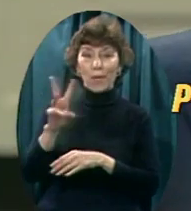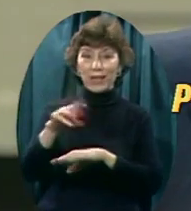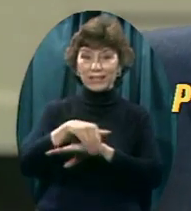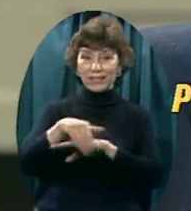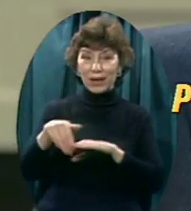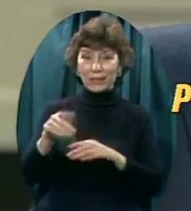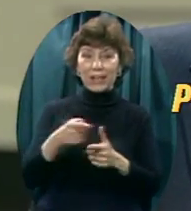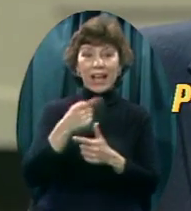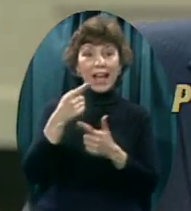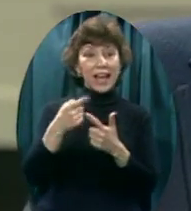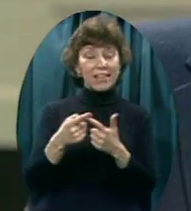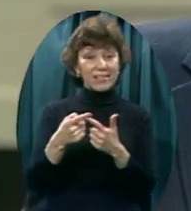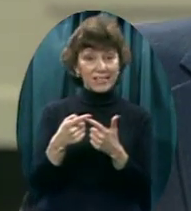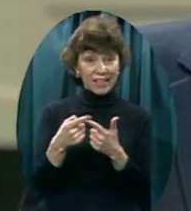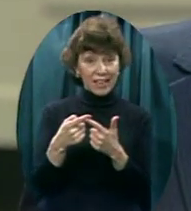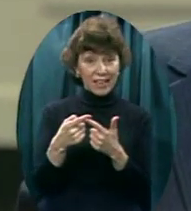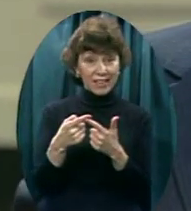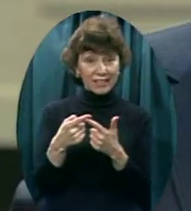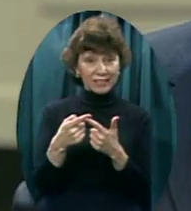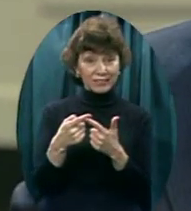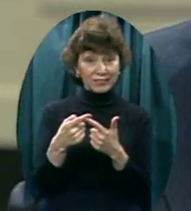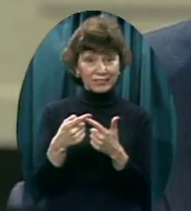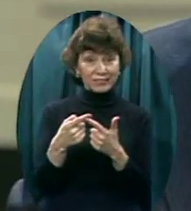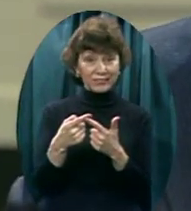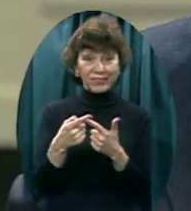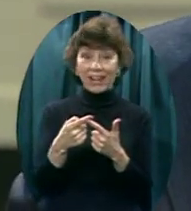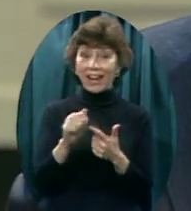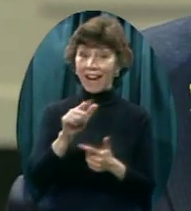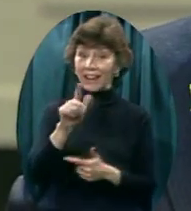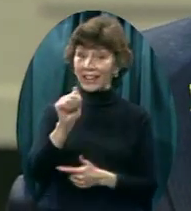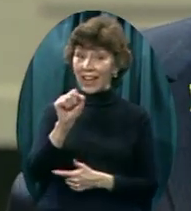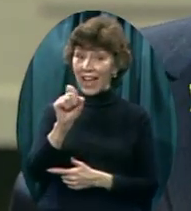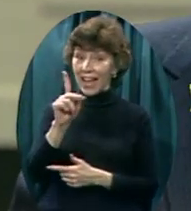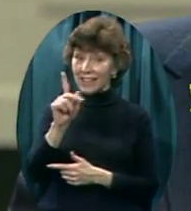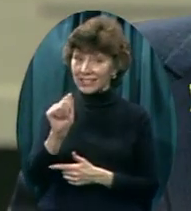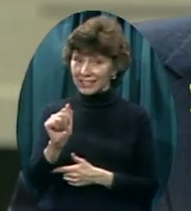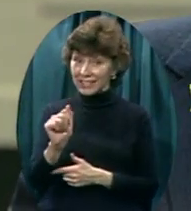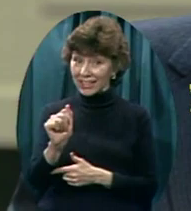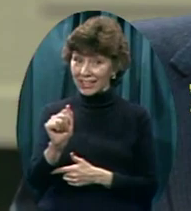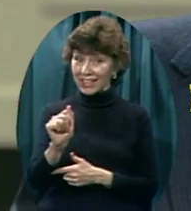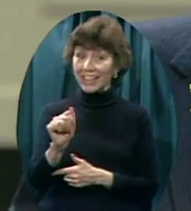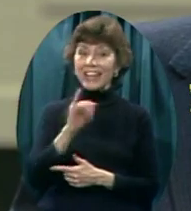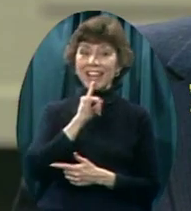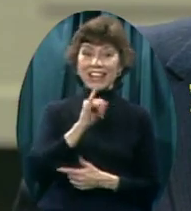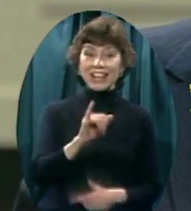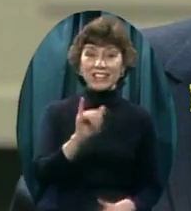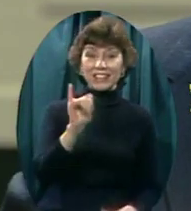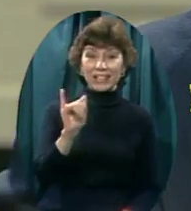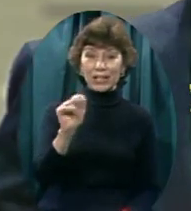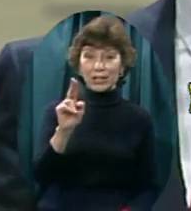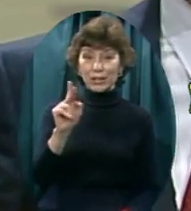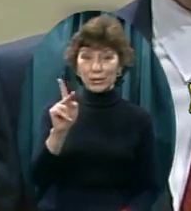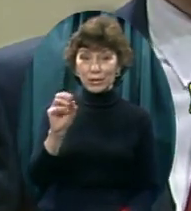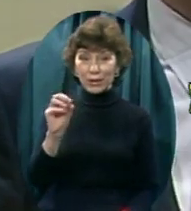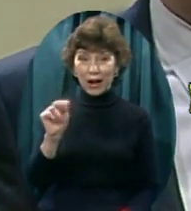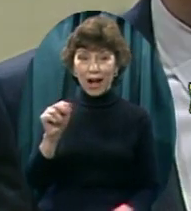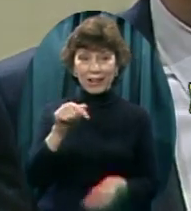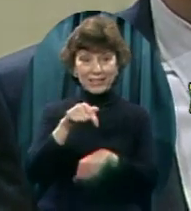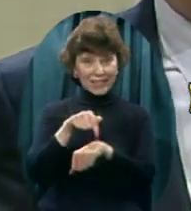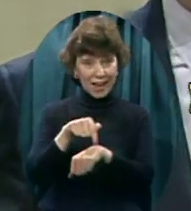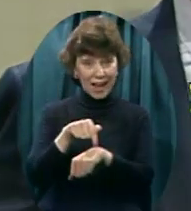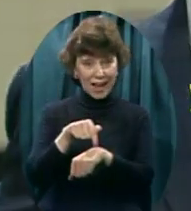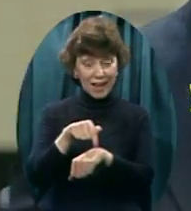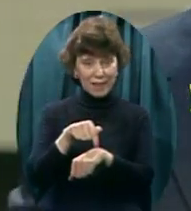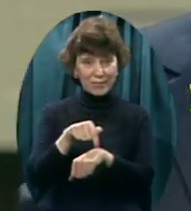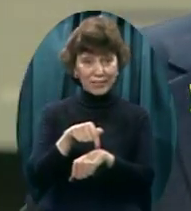They are no longer on the same time, for example, as Hawaii. But it's Yukon time up there now and across the entire state of Alaska.